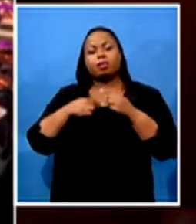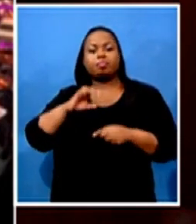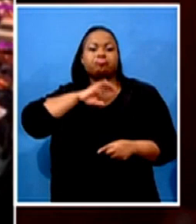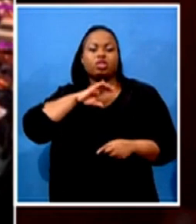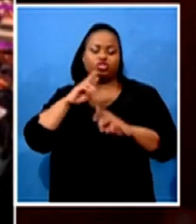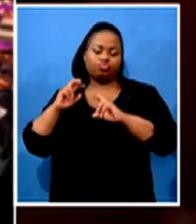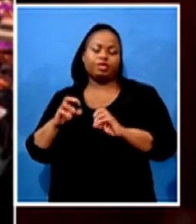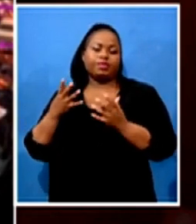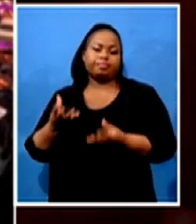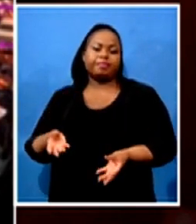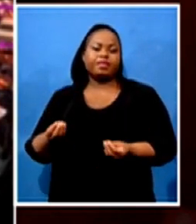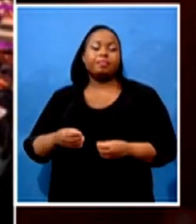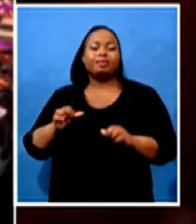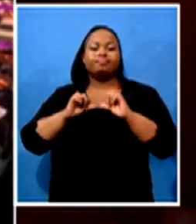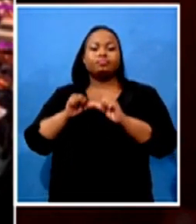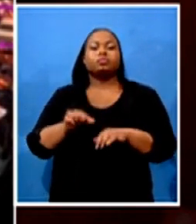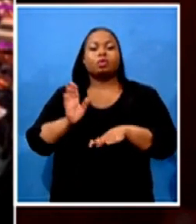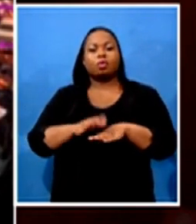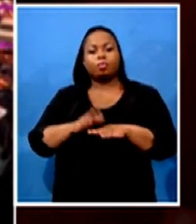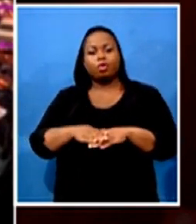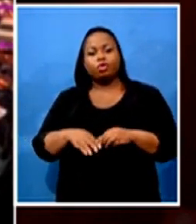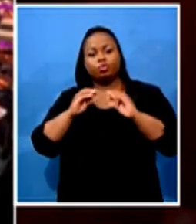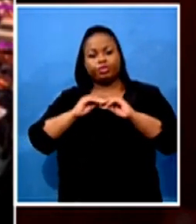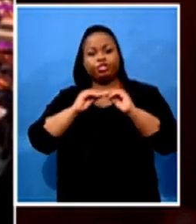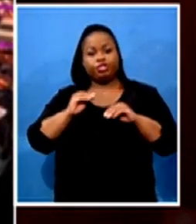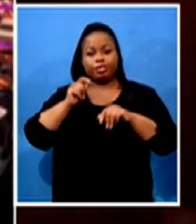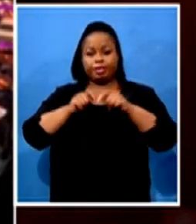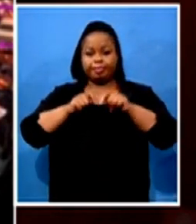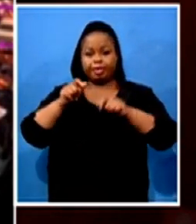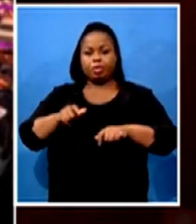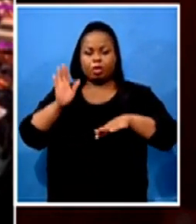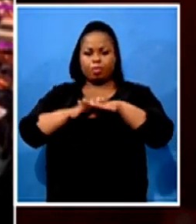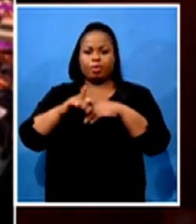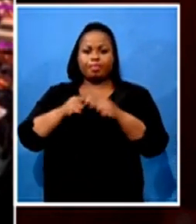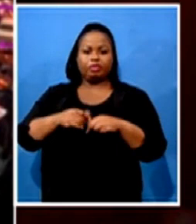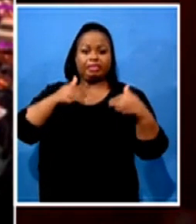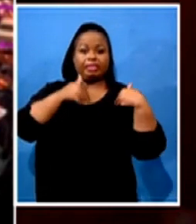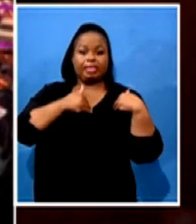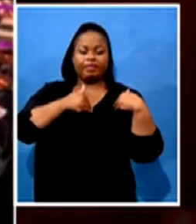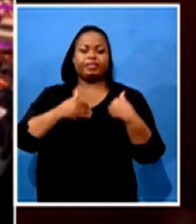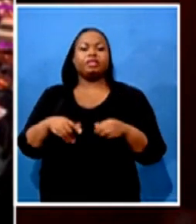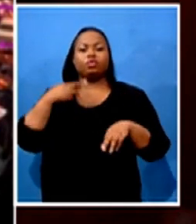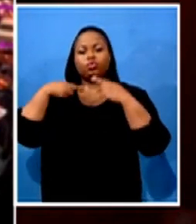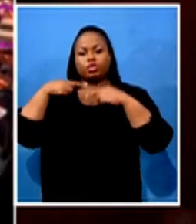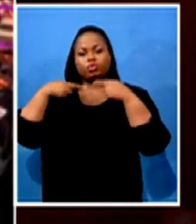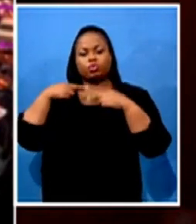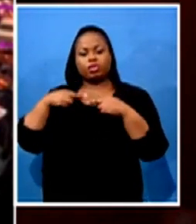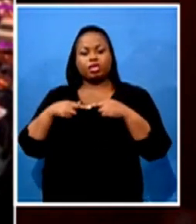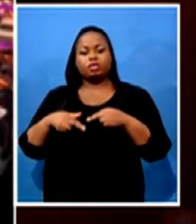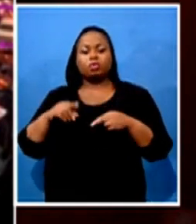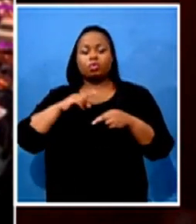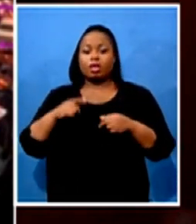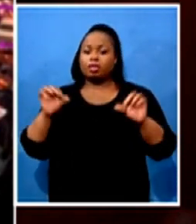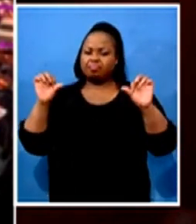educate the public on the safety that we have within restaurants for patrons to return and enjoy a meal in a safe environment.